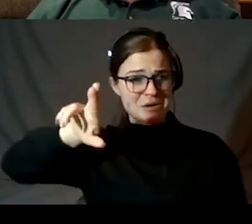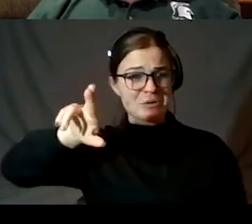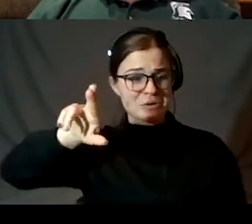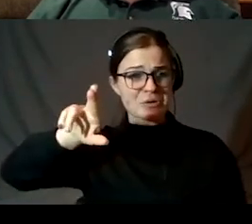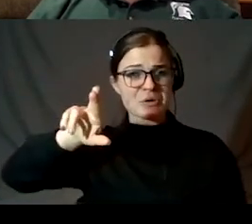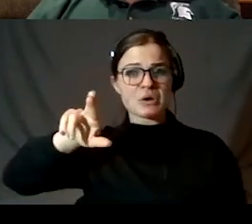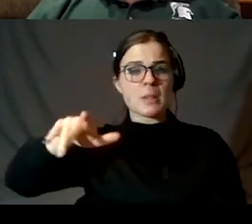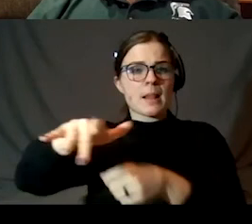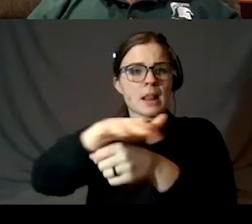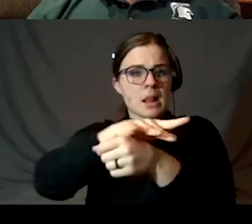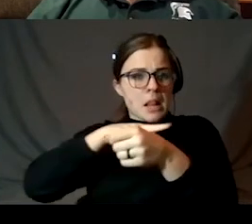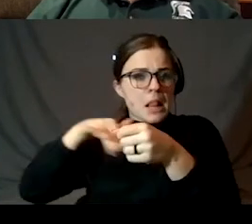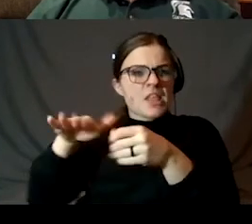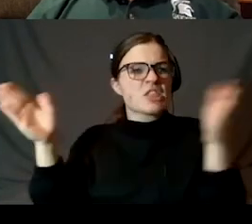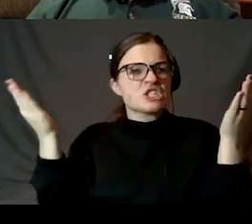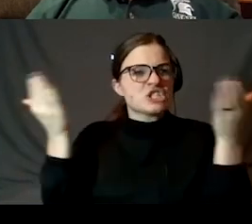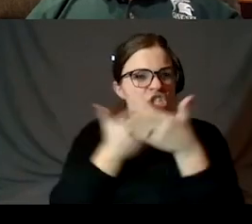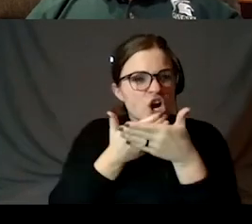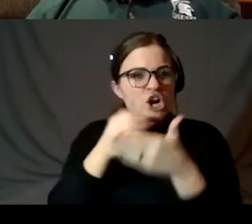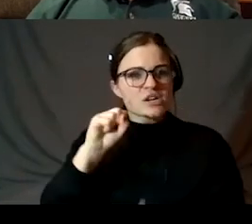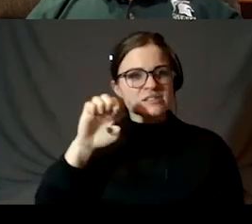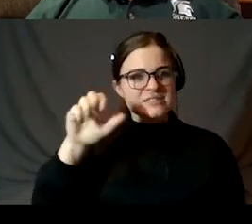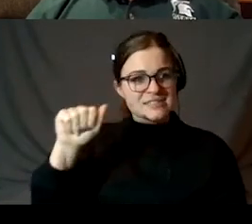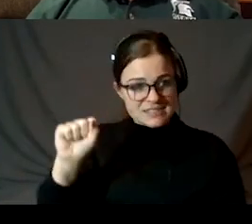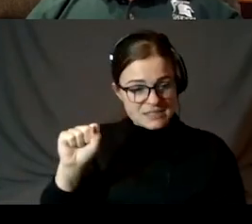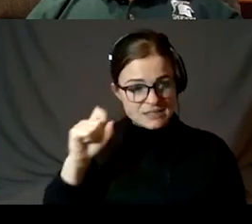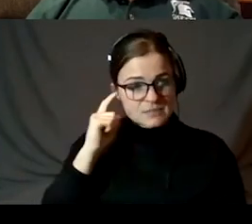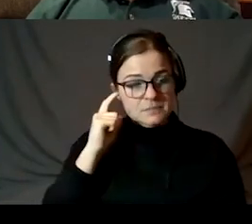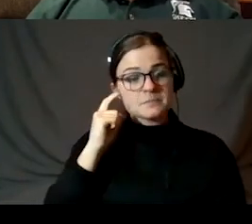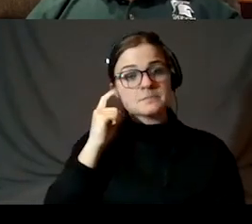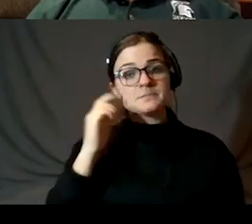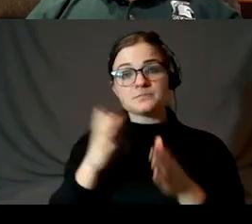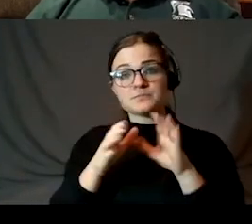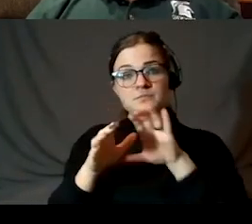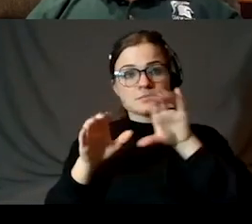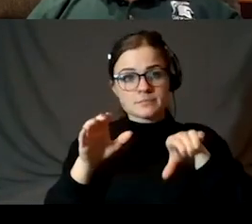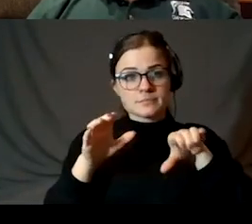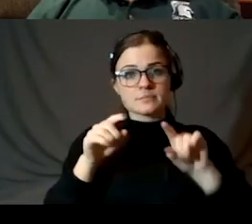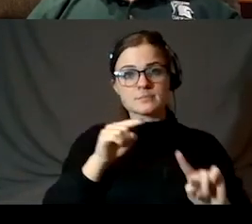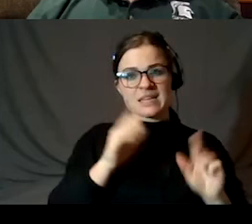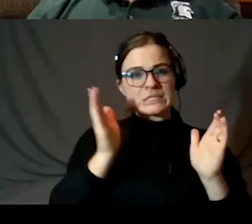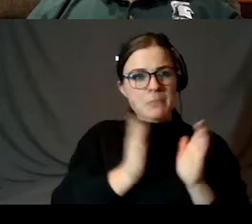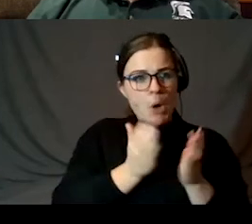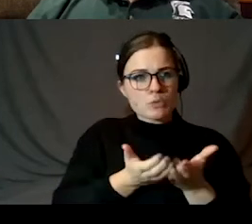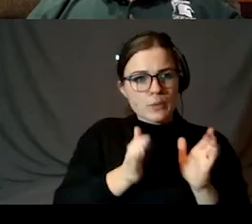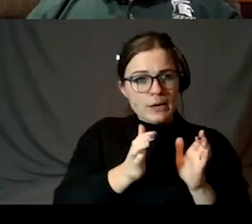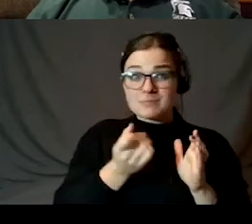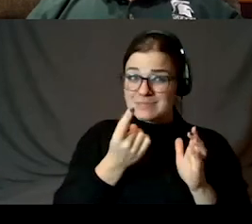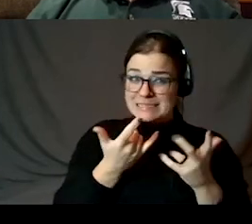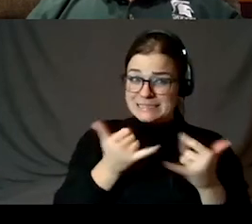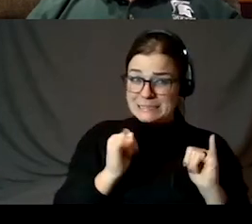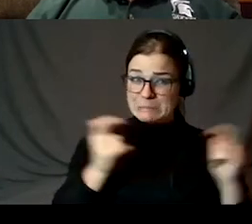dark seas. This is Copernicus. Next to it is a lesser crater, but still a huge crater